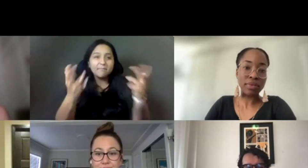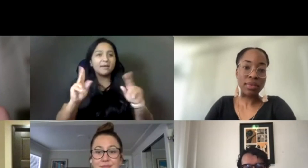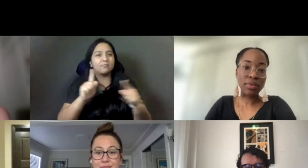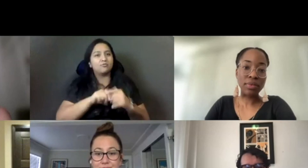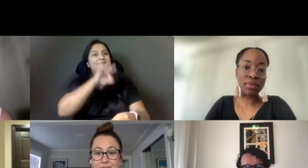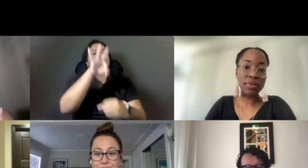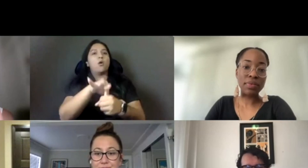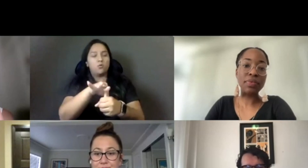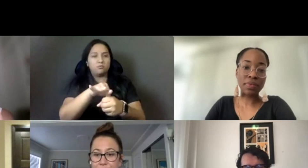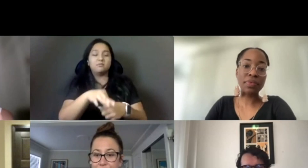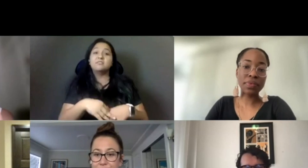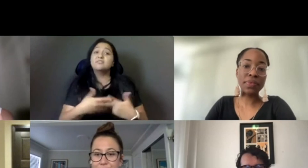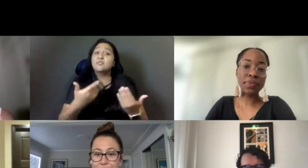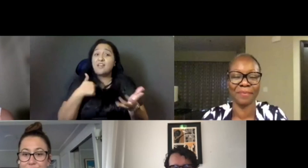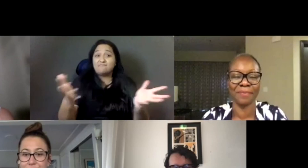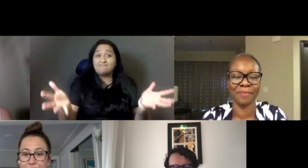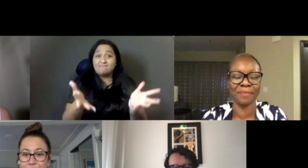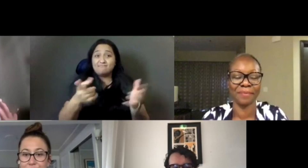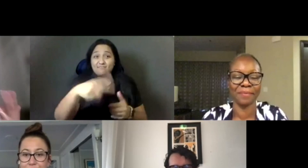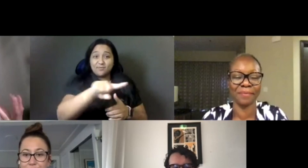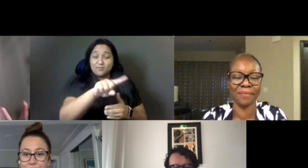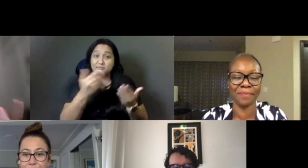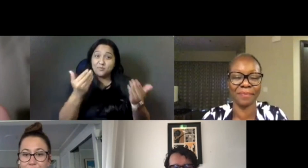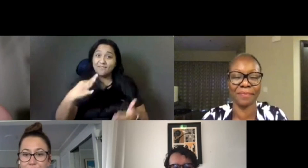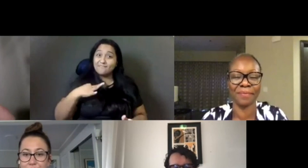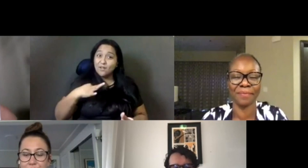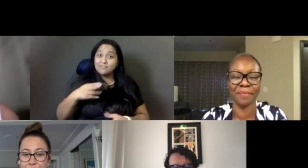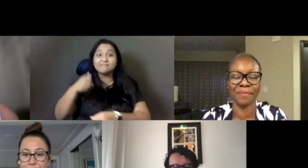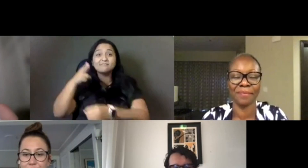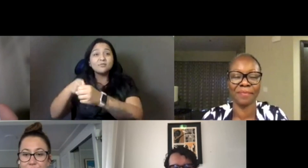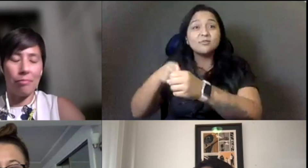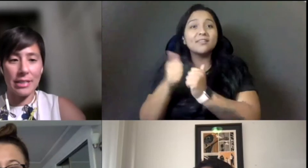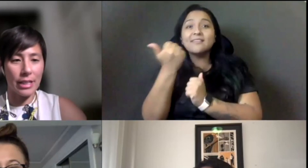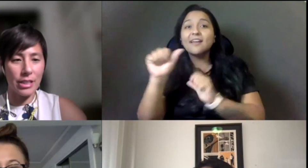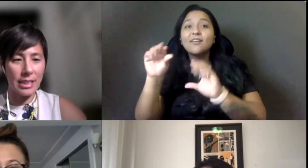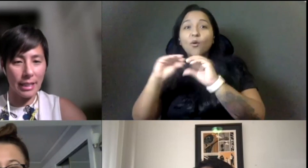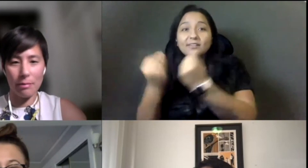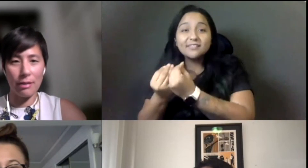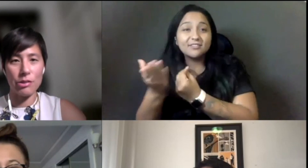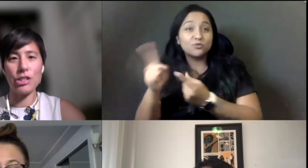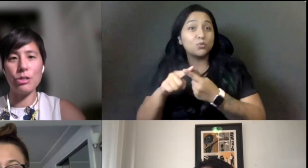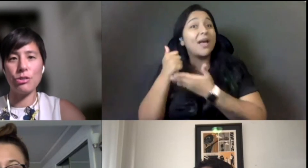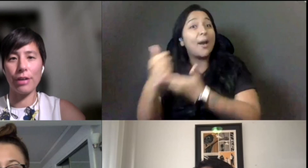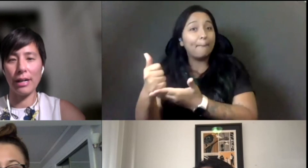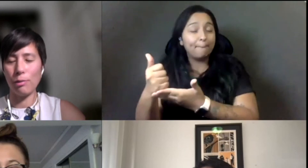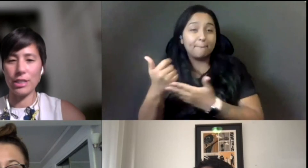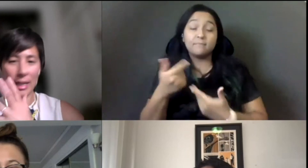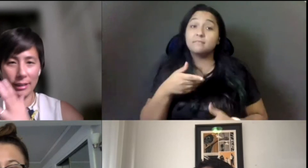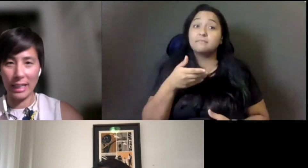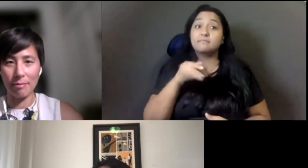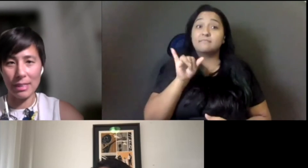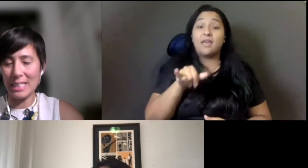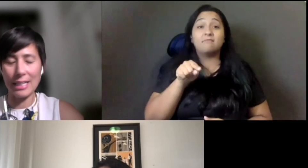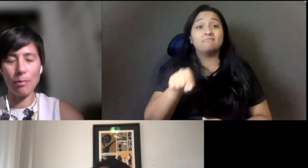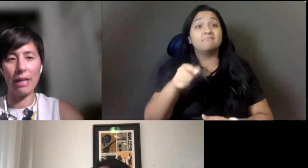organization or a campaign whose work and messaging really resonates with you. This election is going to come out to turnout, which again,